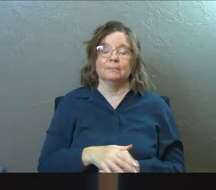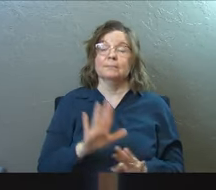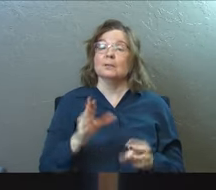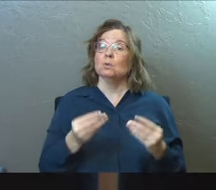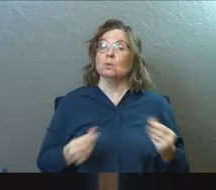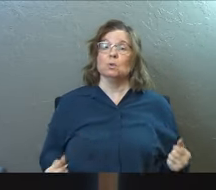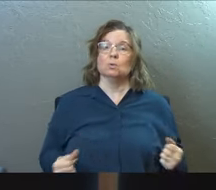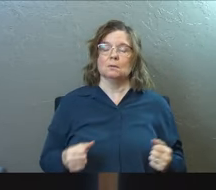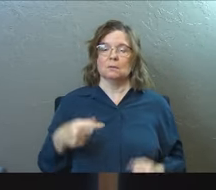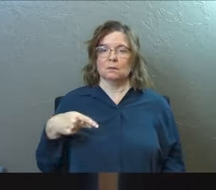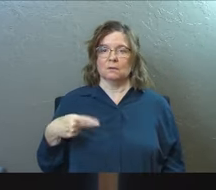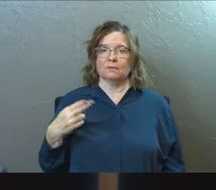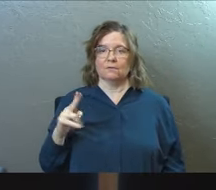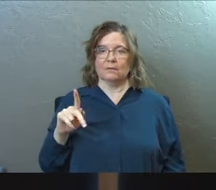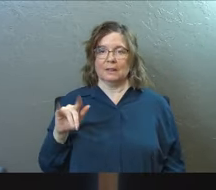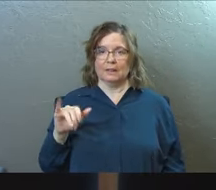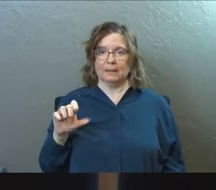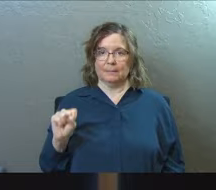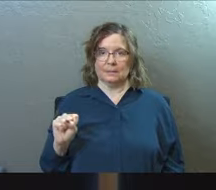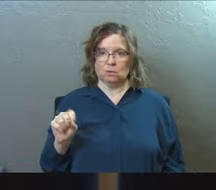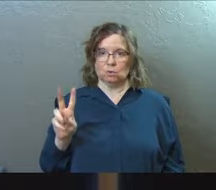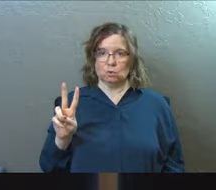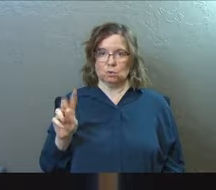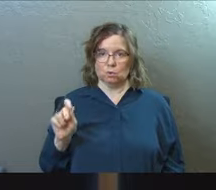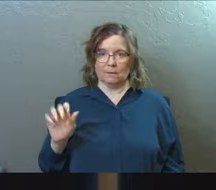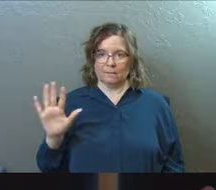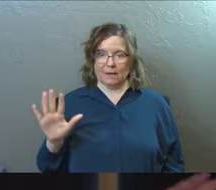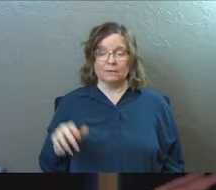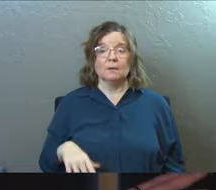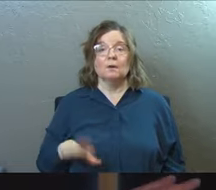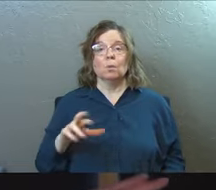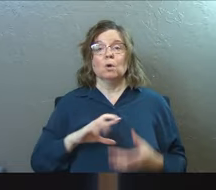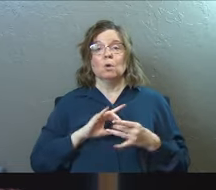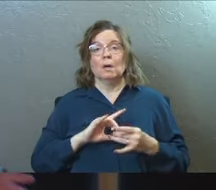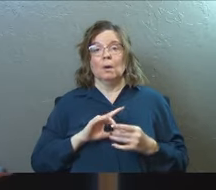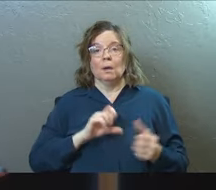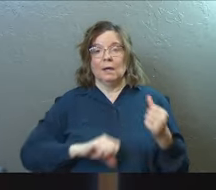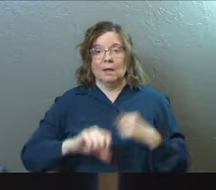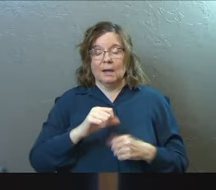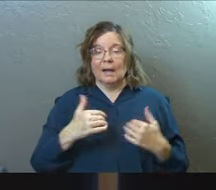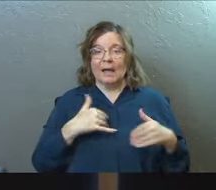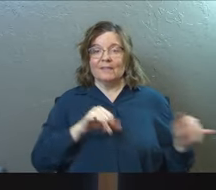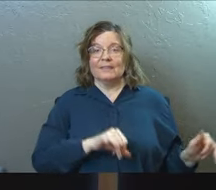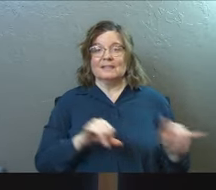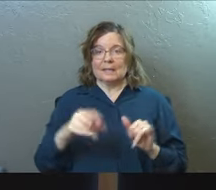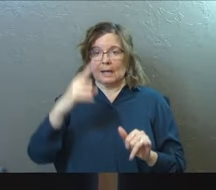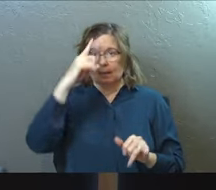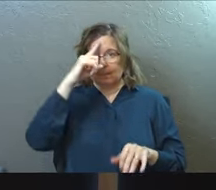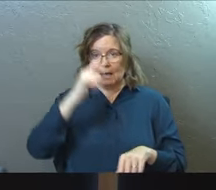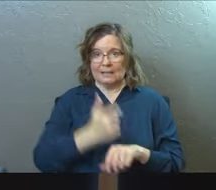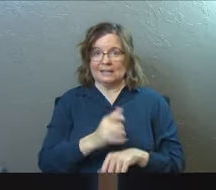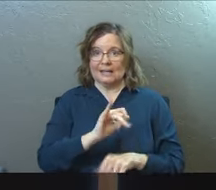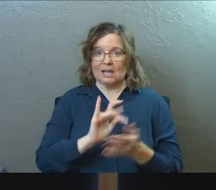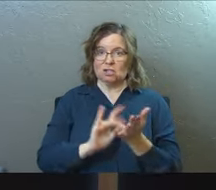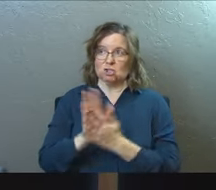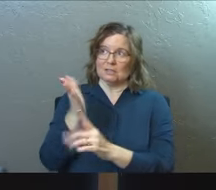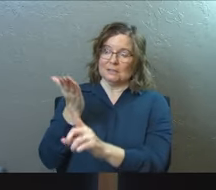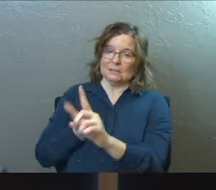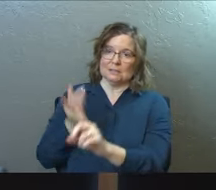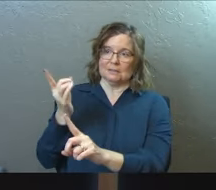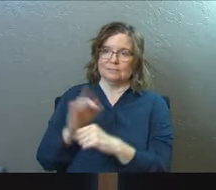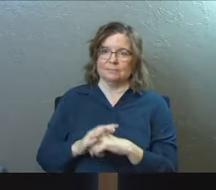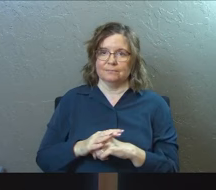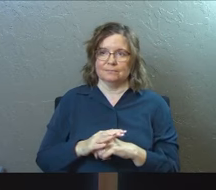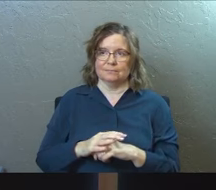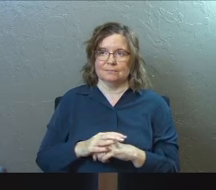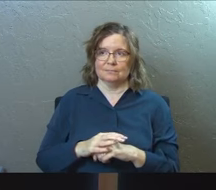Here's the solution. Philippians 2.5. He says, In your relationships with one another, have the same mindset as Jesus Christ. Now, I